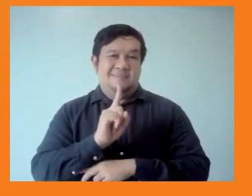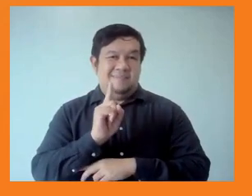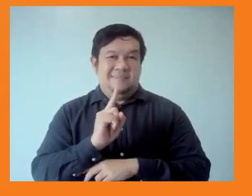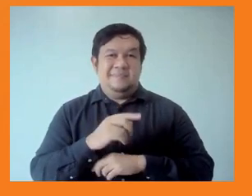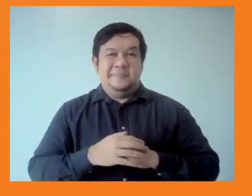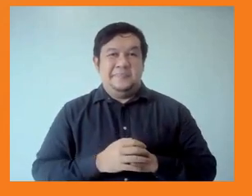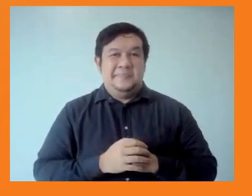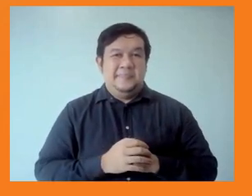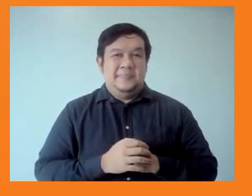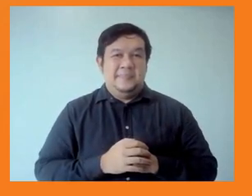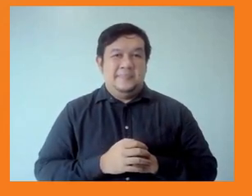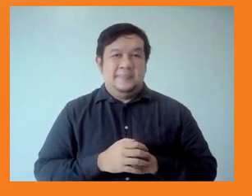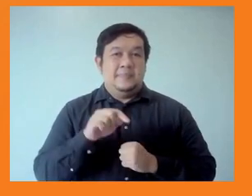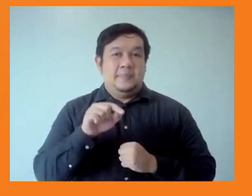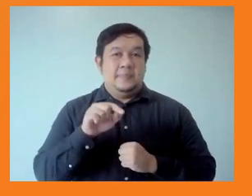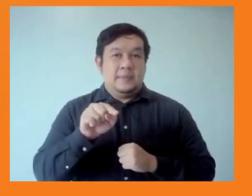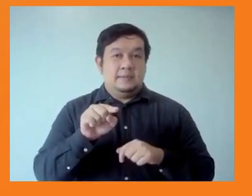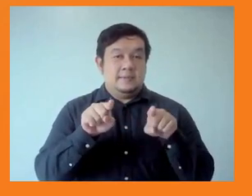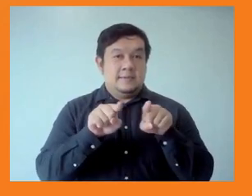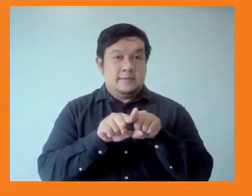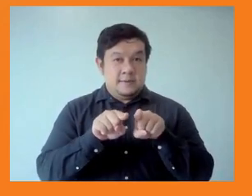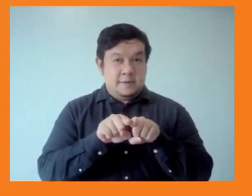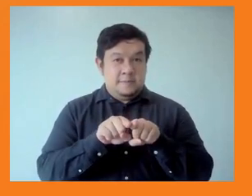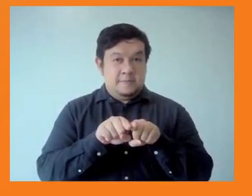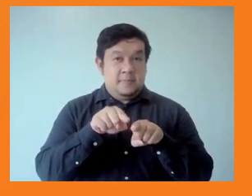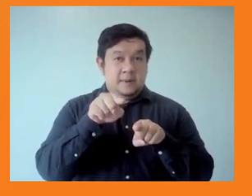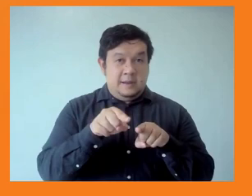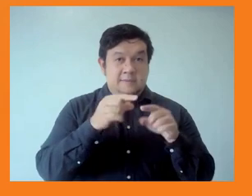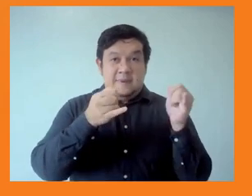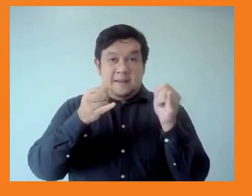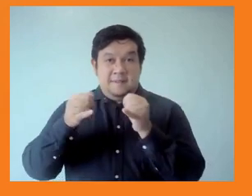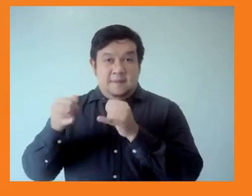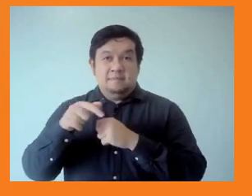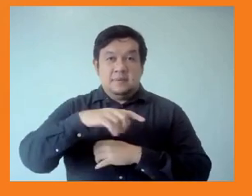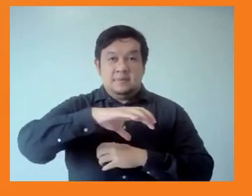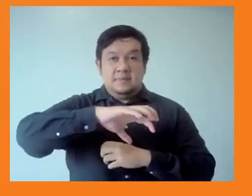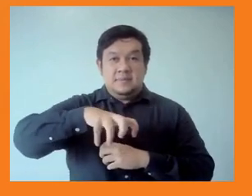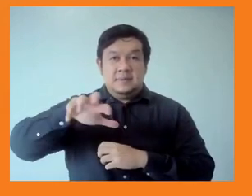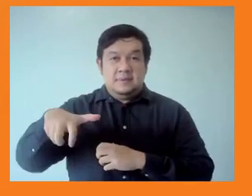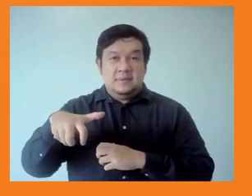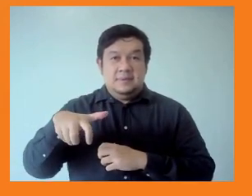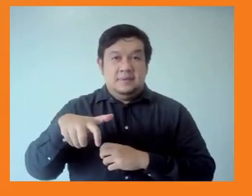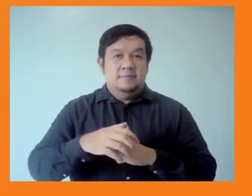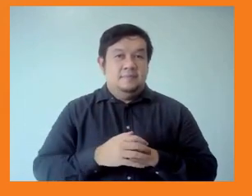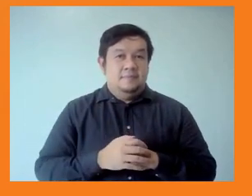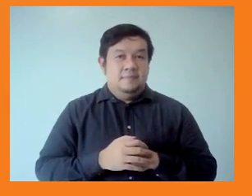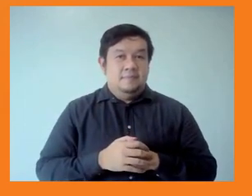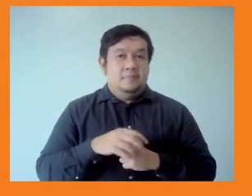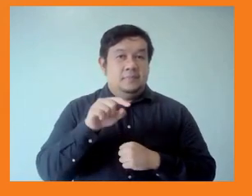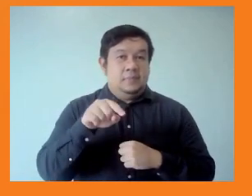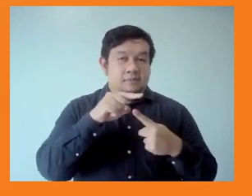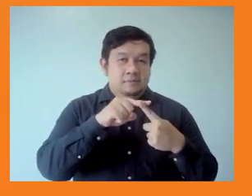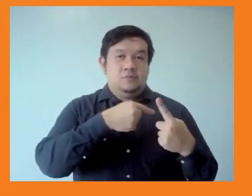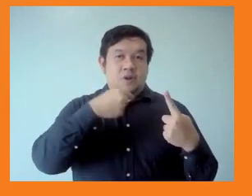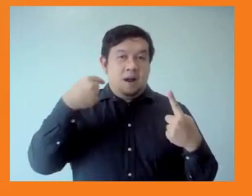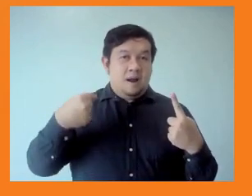individual countries, it's Mongolia, Maldives and China and Timor-Leste who do best reducing inequality by more than